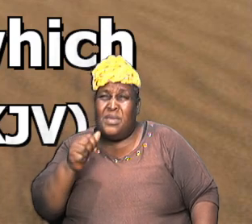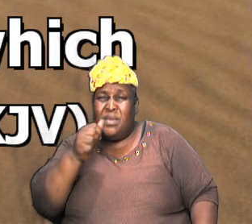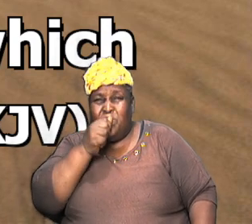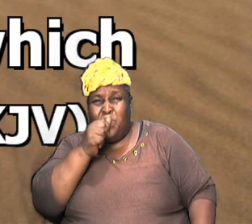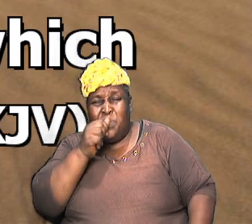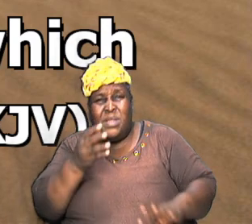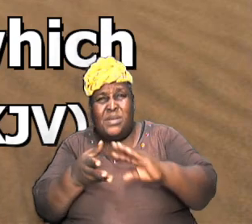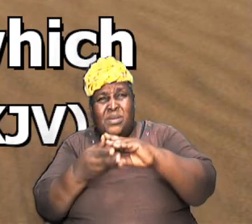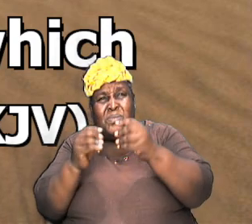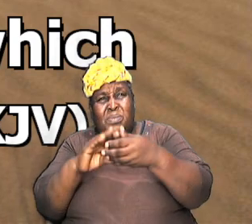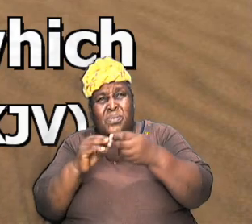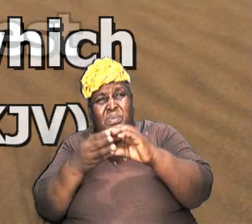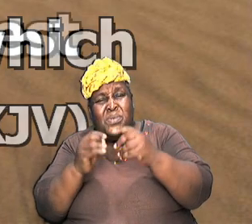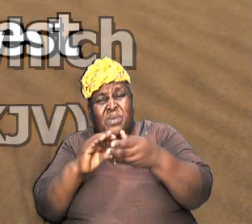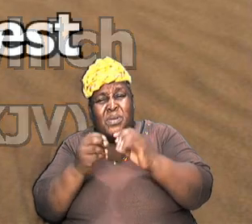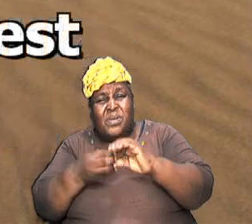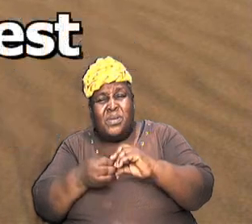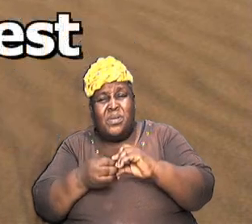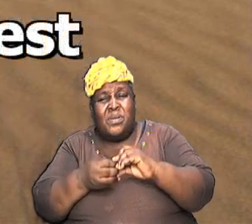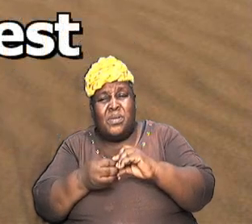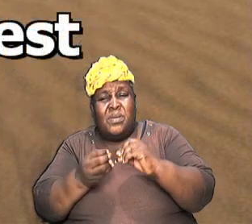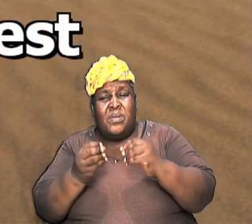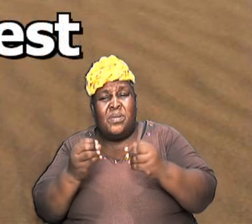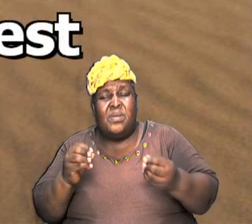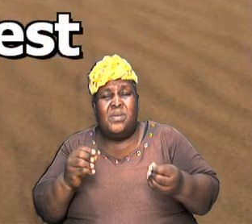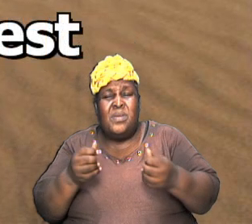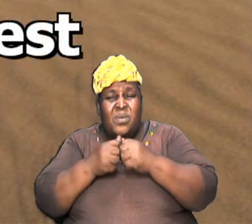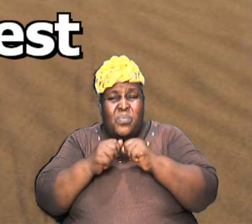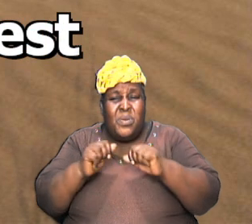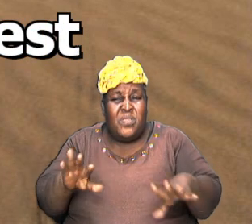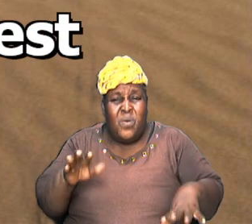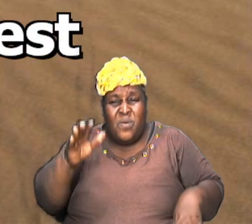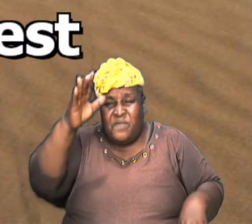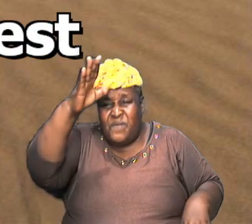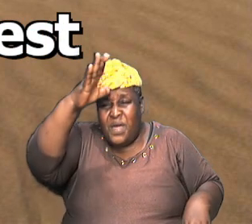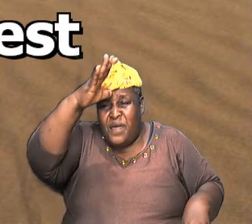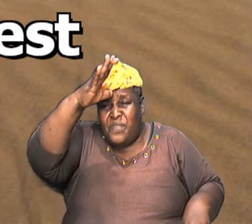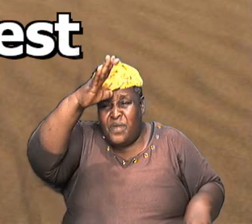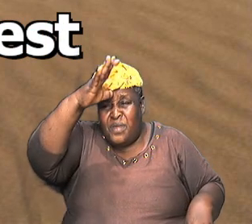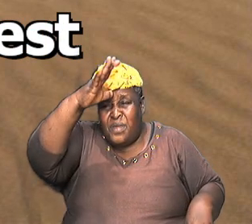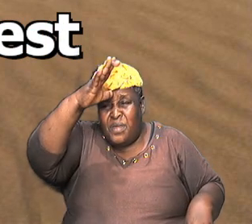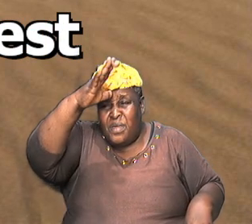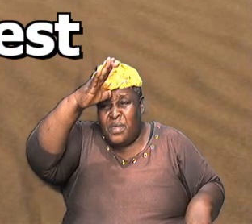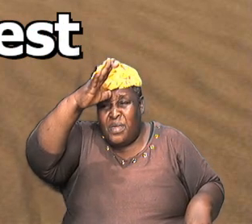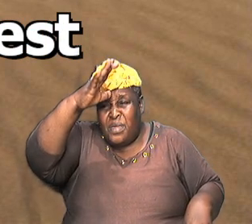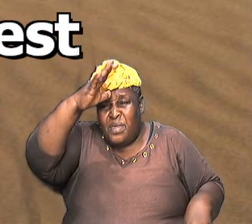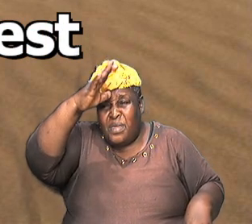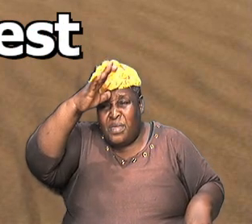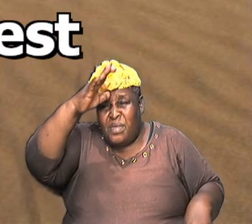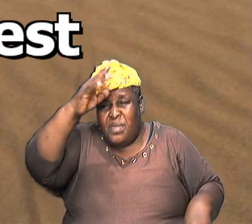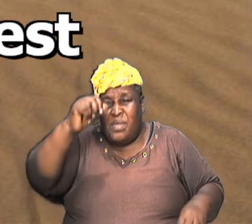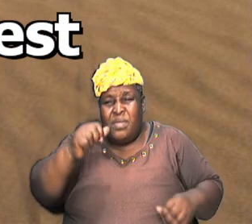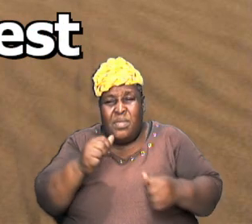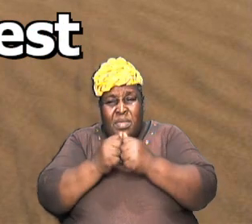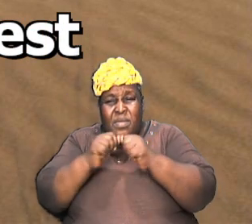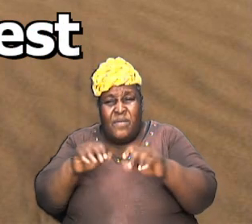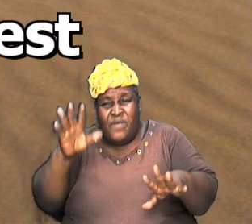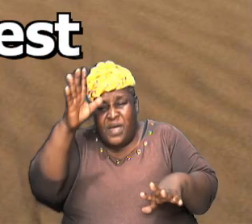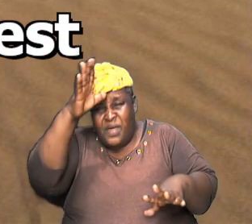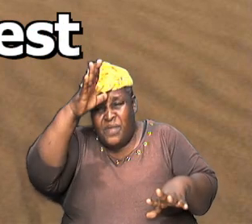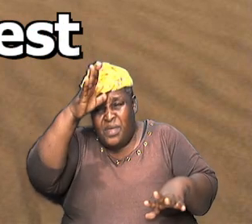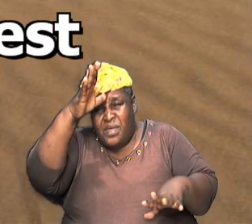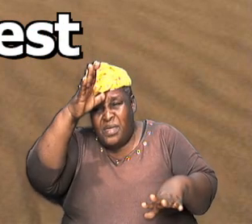because verse three you know verse three you know start to give us something about this man without